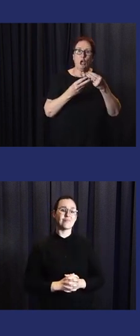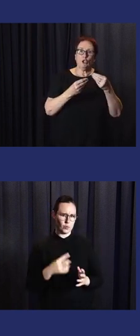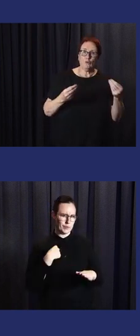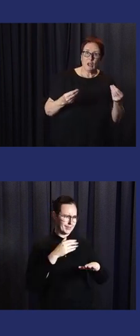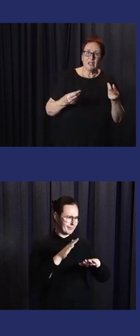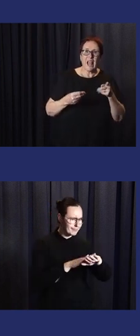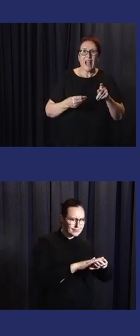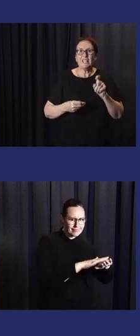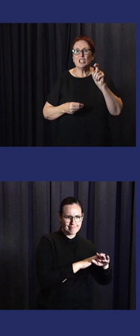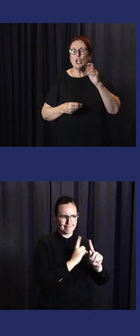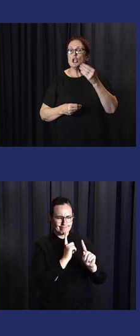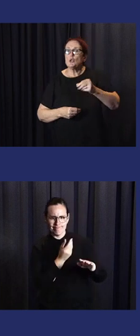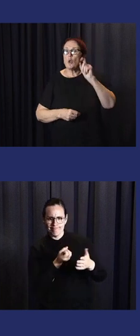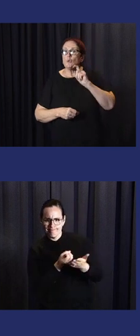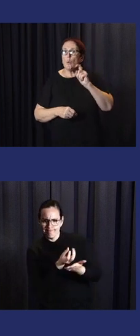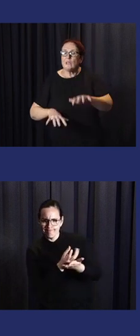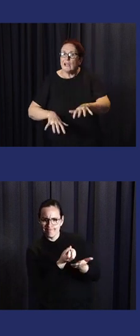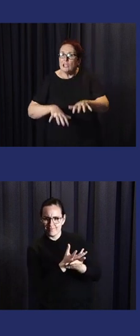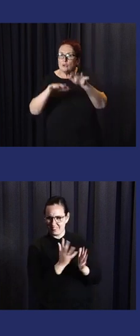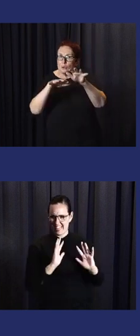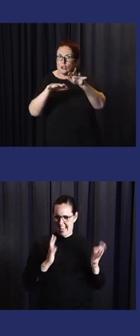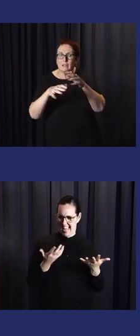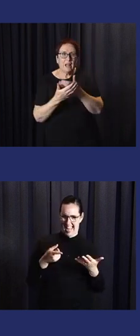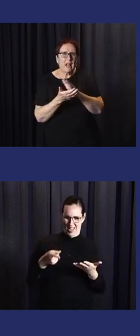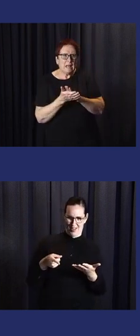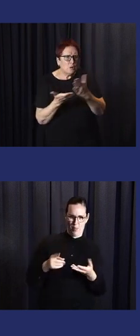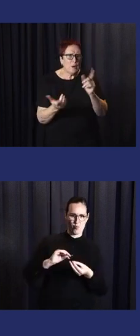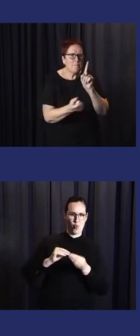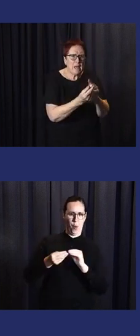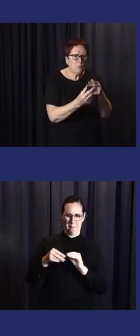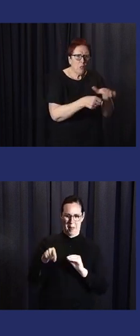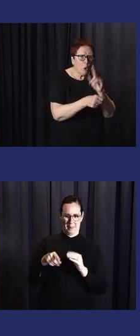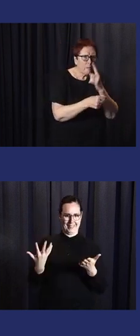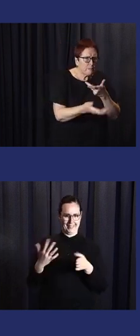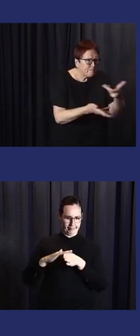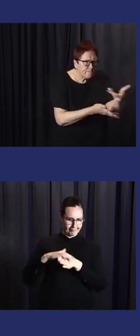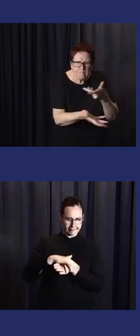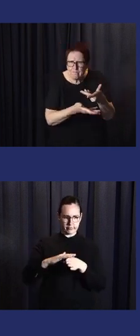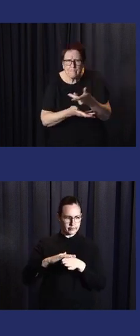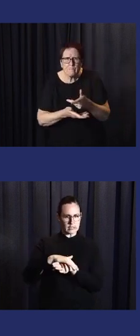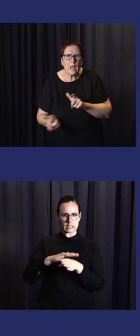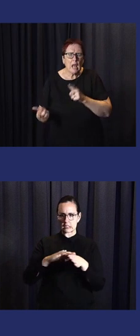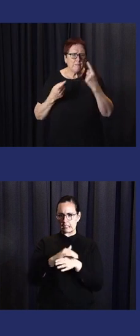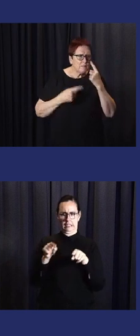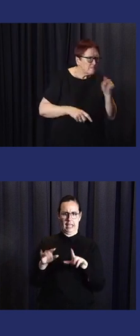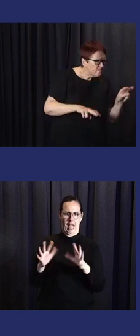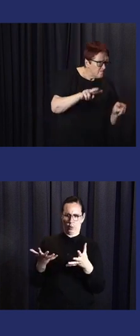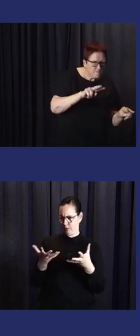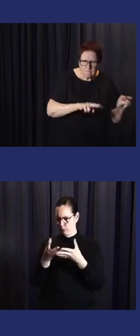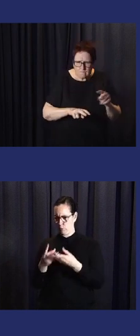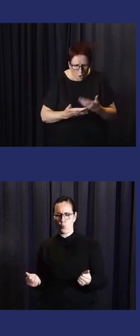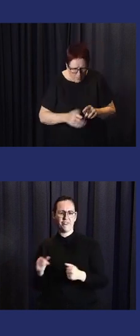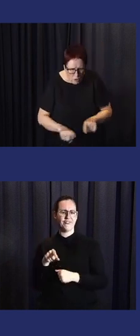saltwater institution response. And organized a conference on drought and saltwater institution prevention and control.